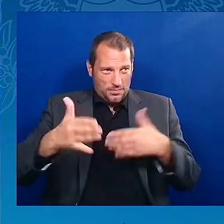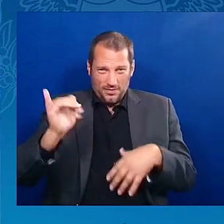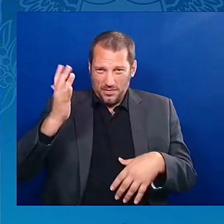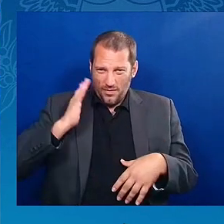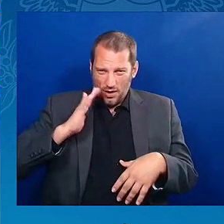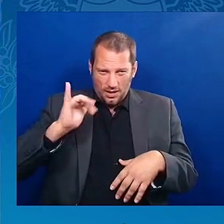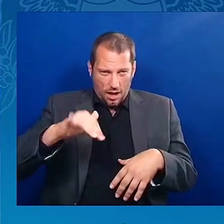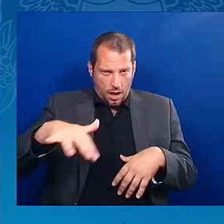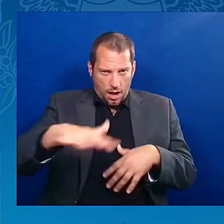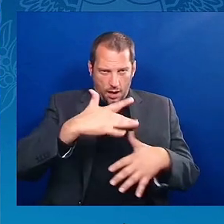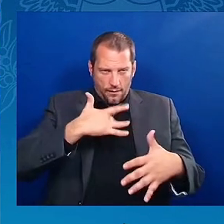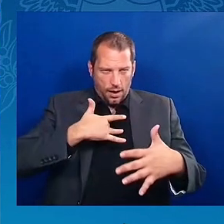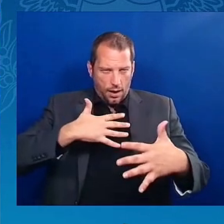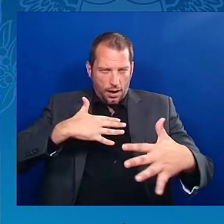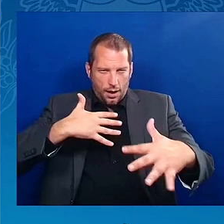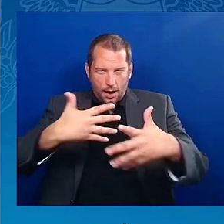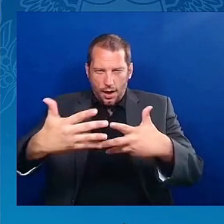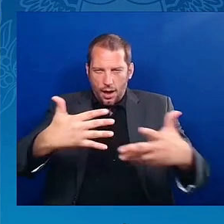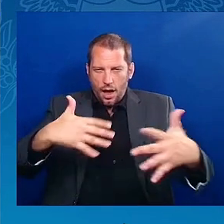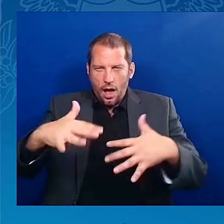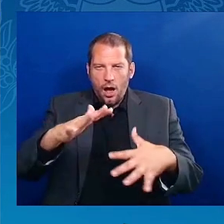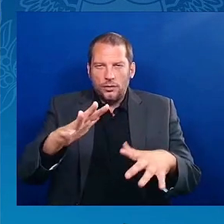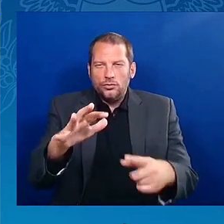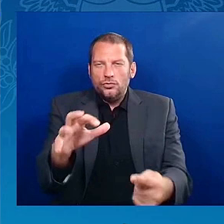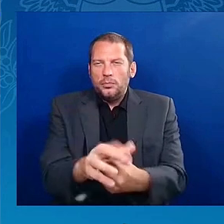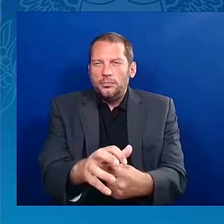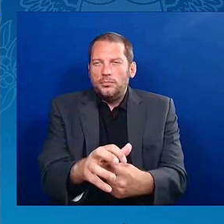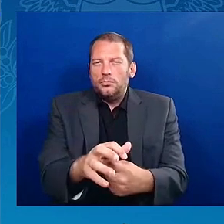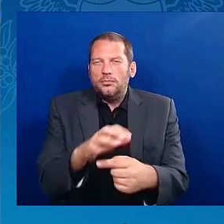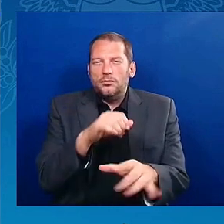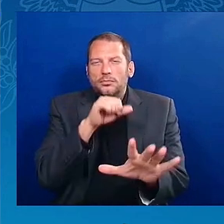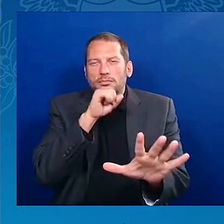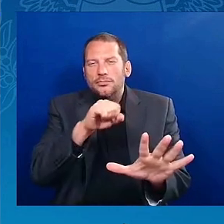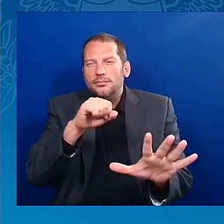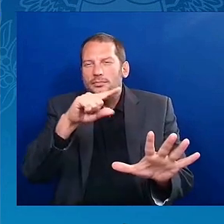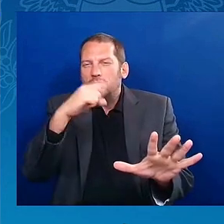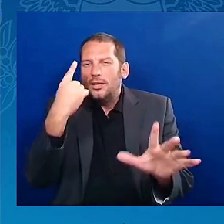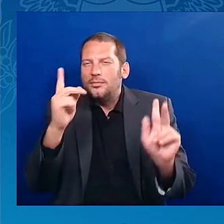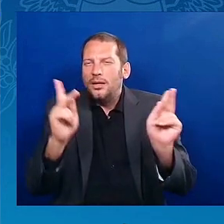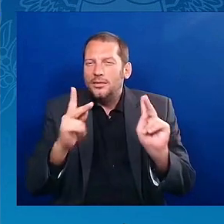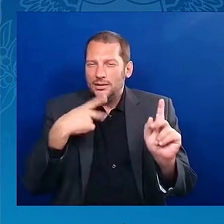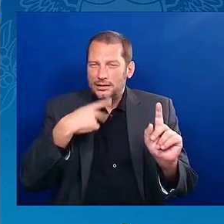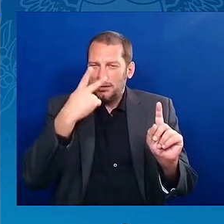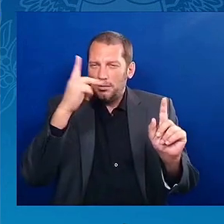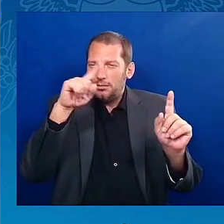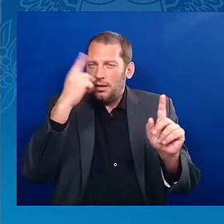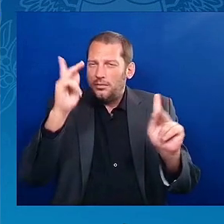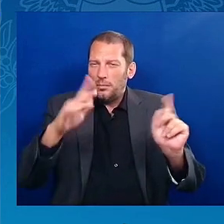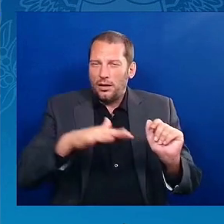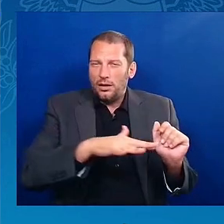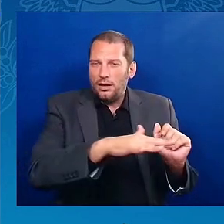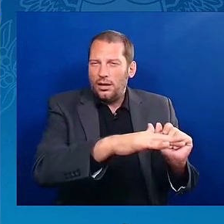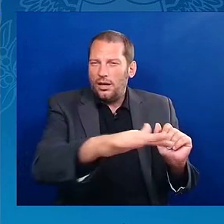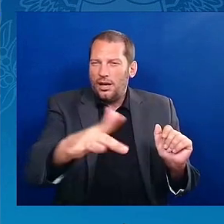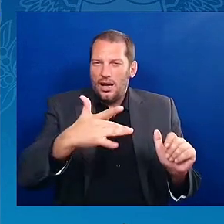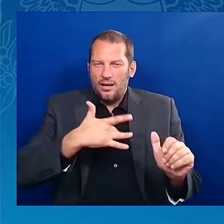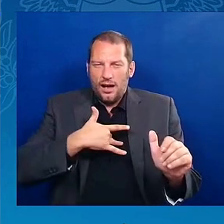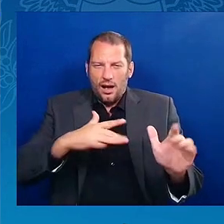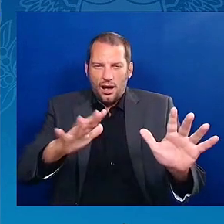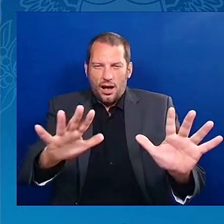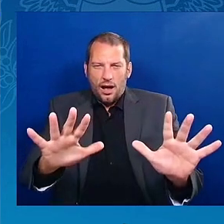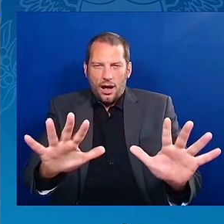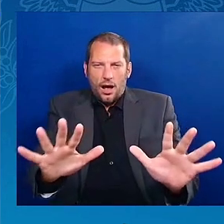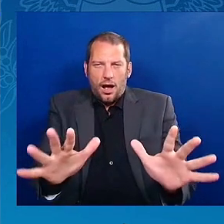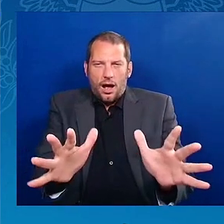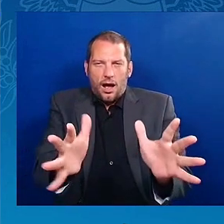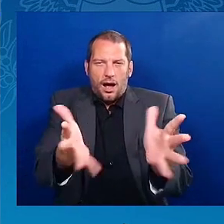people. I'm about the uplifting edification of black people. This administration has done so many